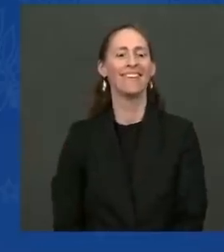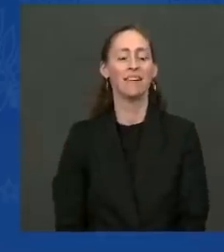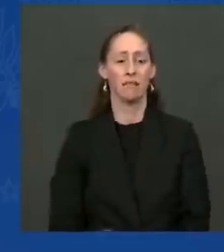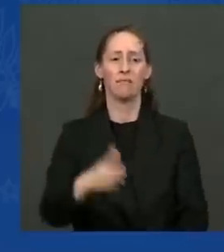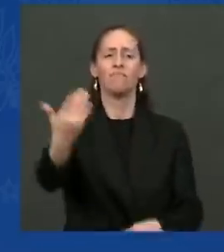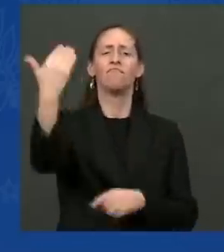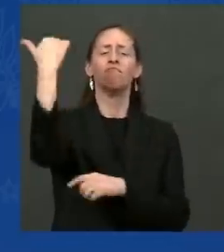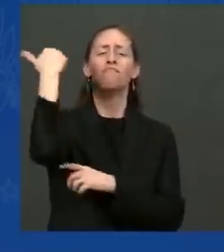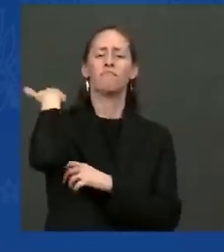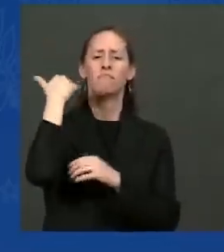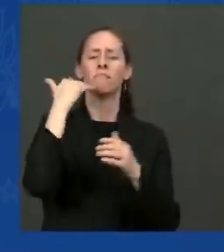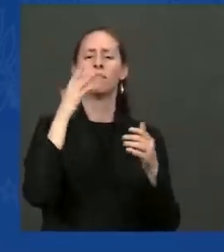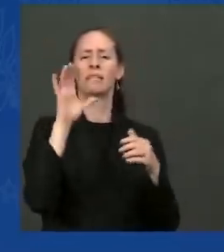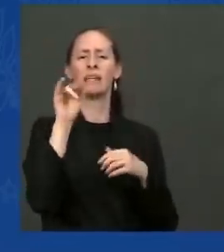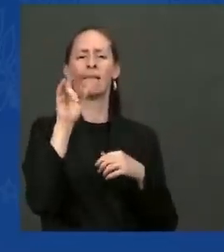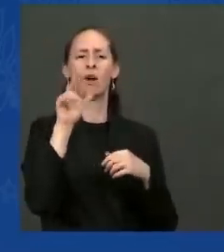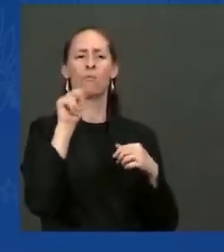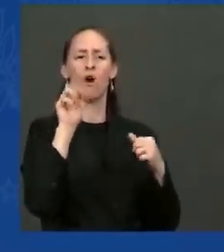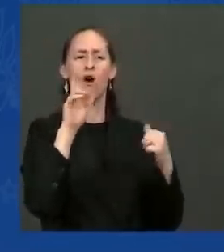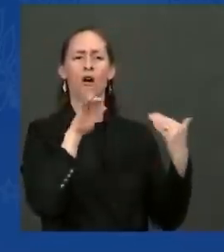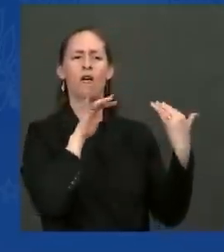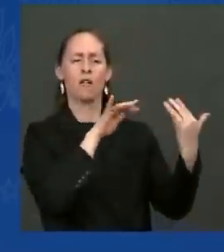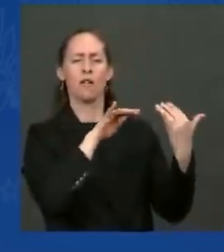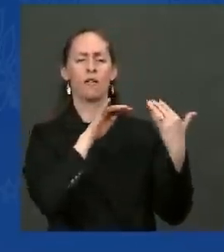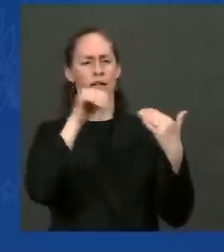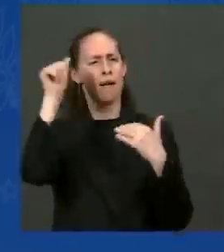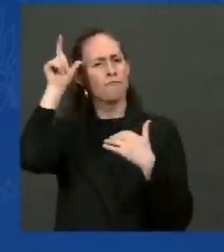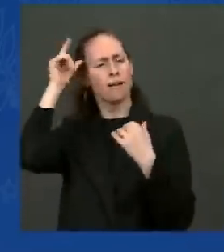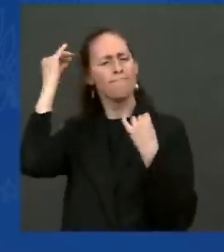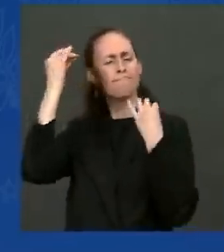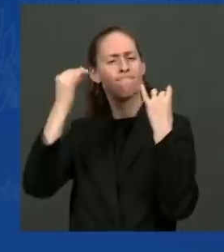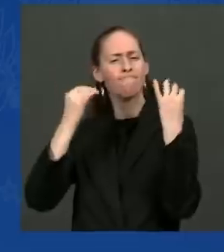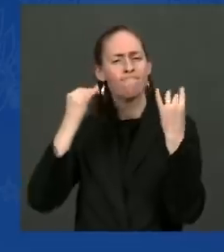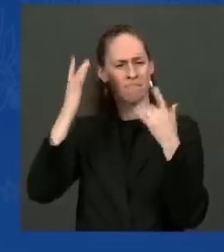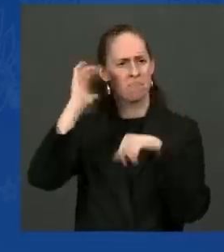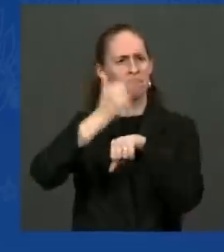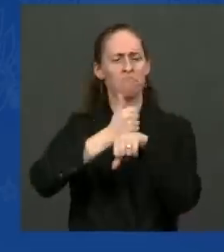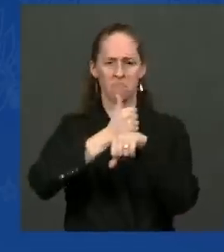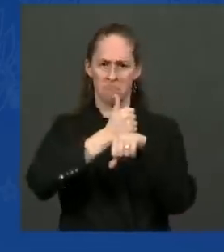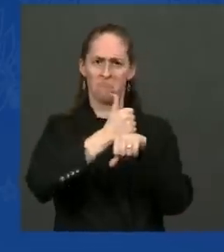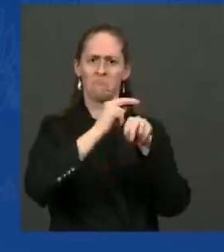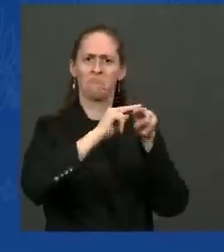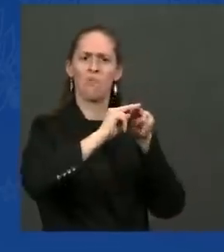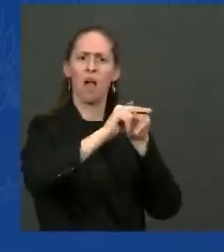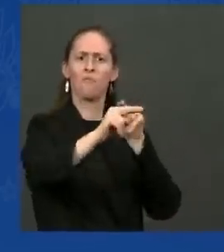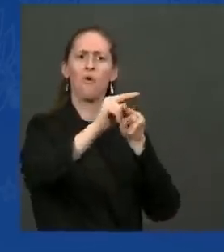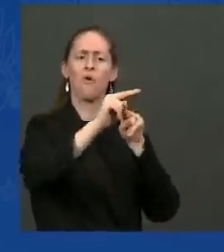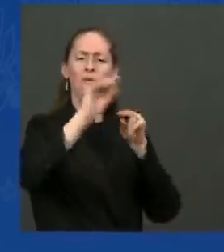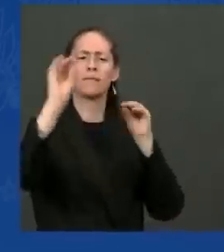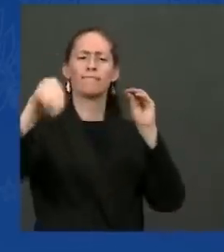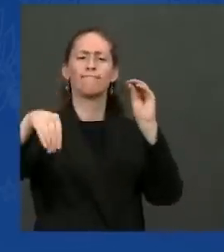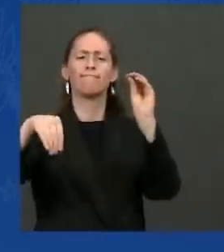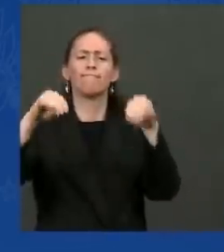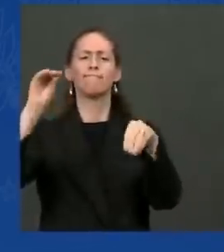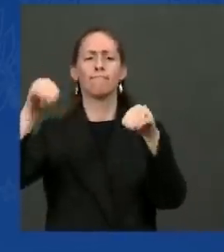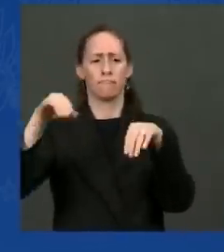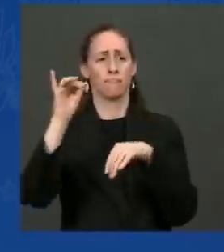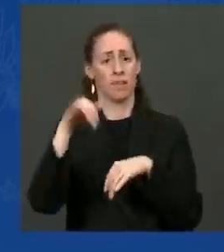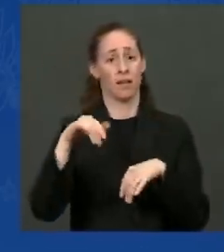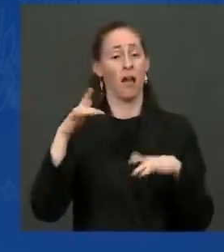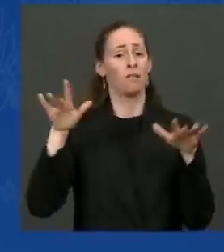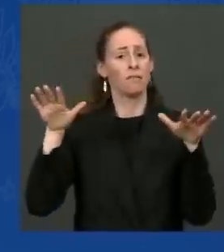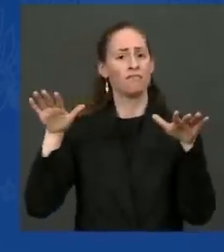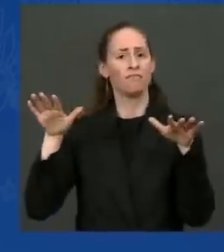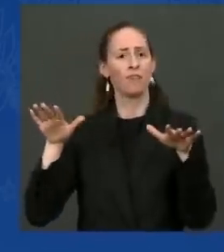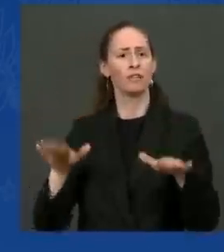Lincoln started construction on the Transcontinental Railroad. In the middle of the Great Depression, President Franklin